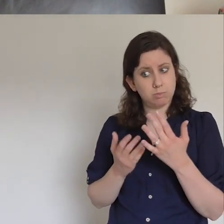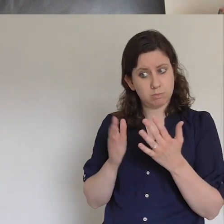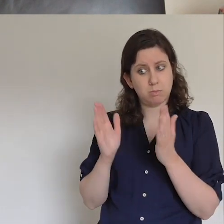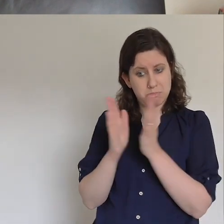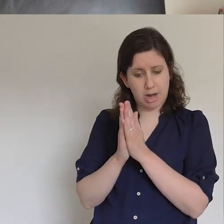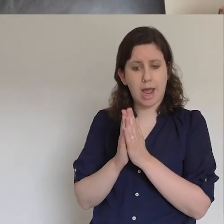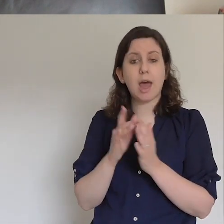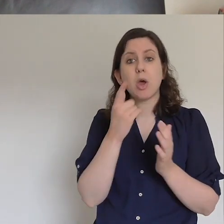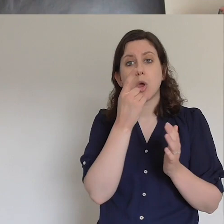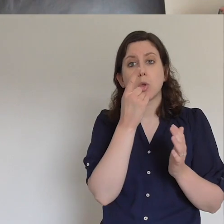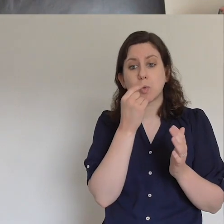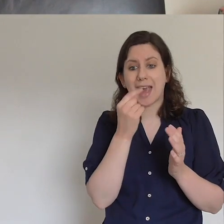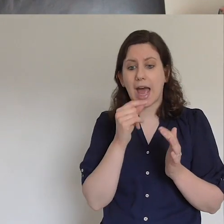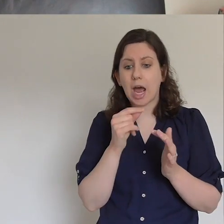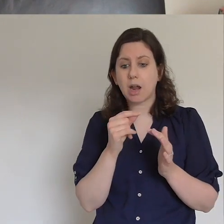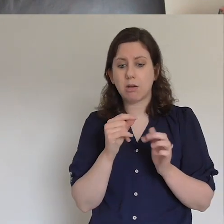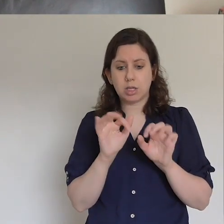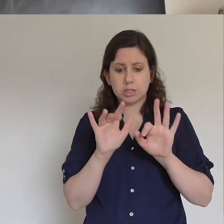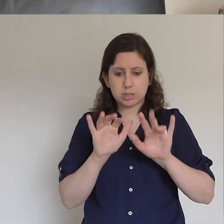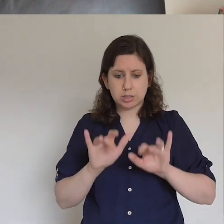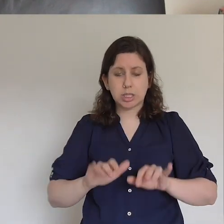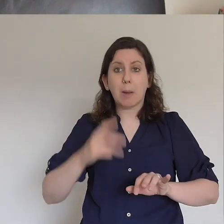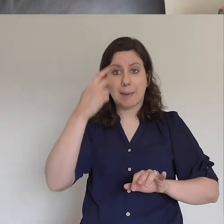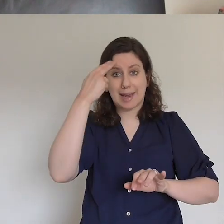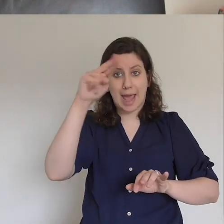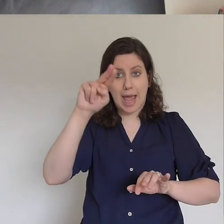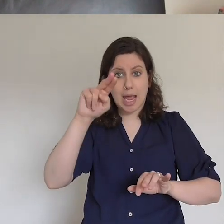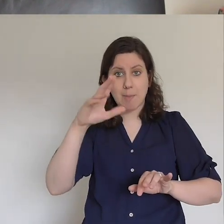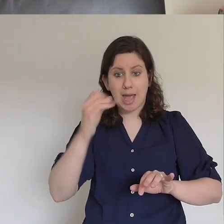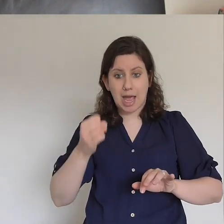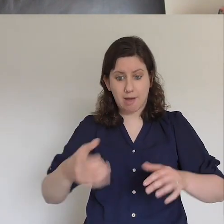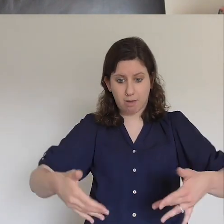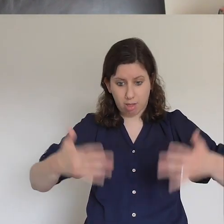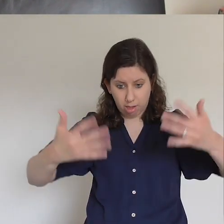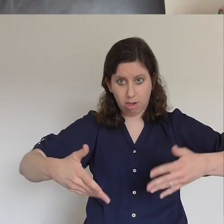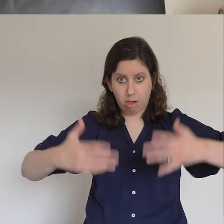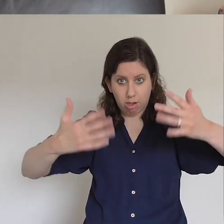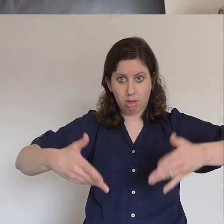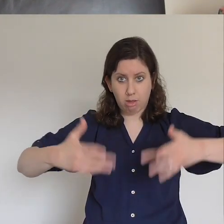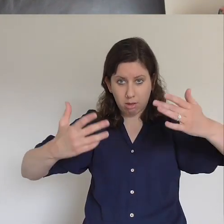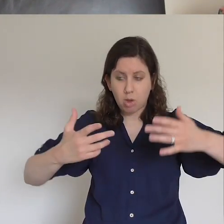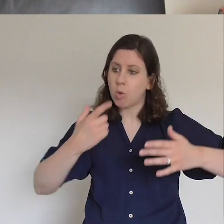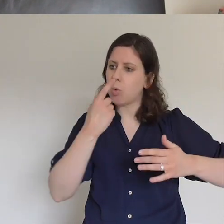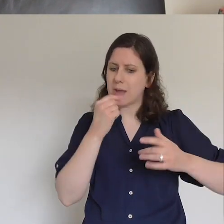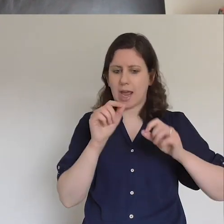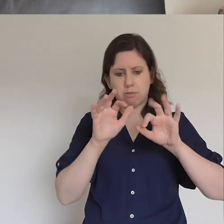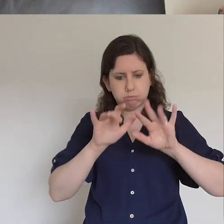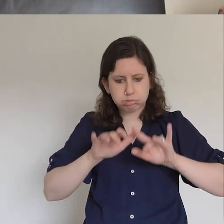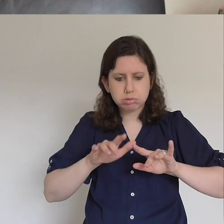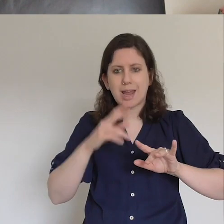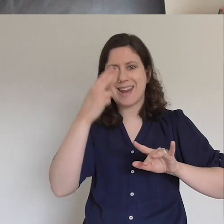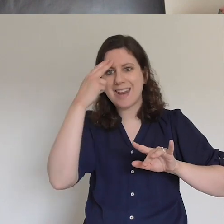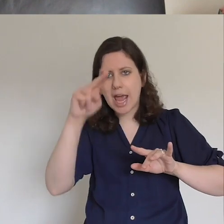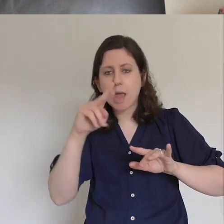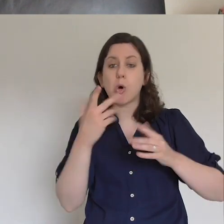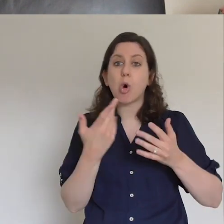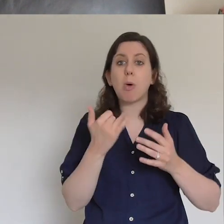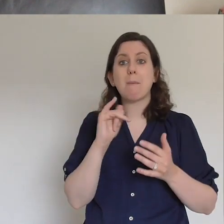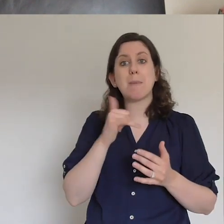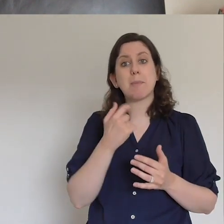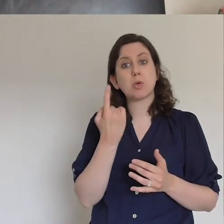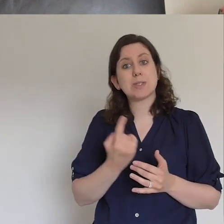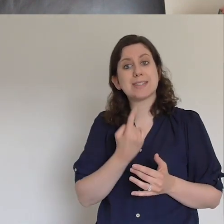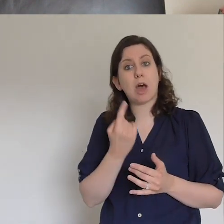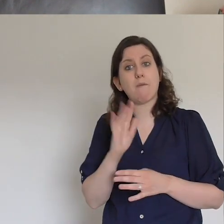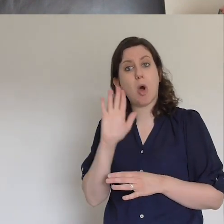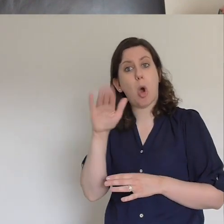the live feed below you might want to say them out loud in your lounge or wherever you're sat and just as a